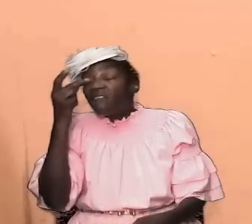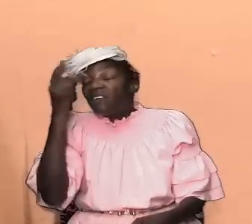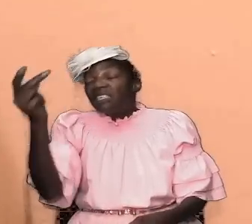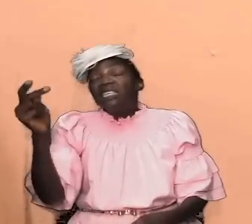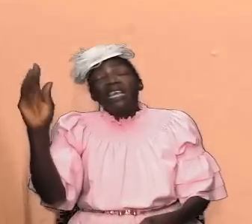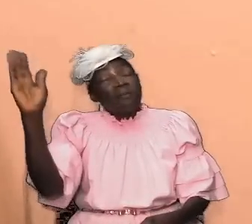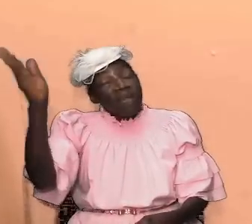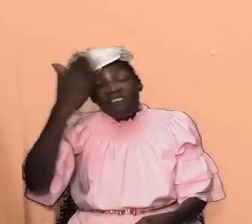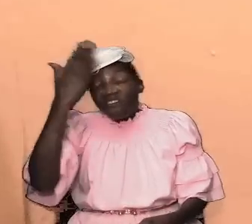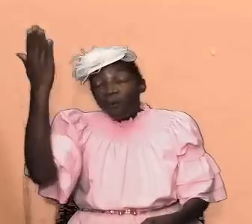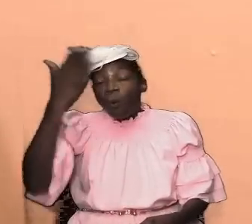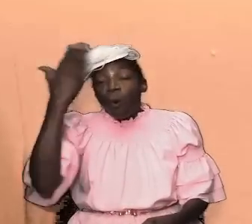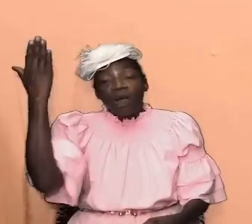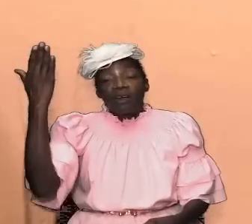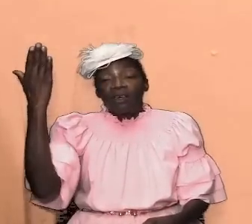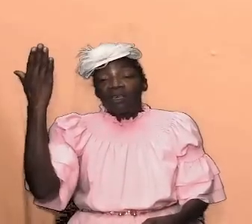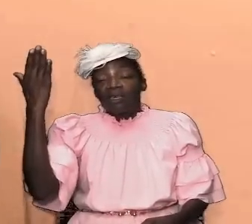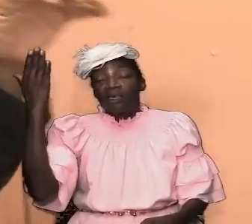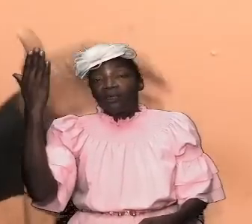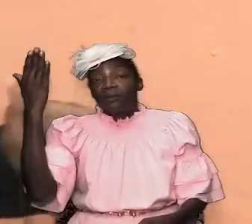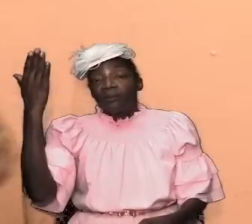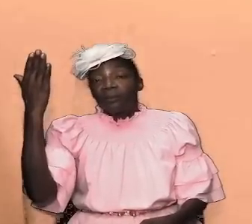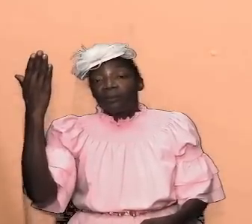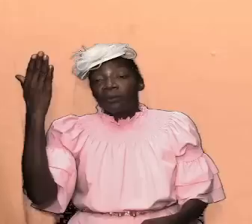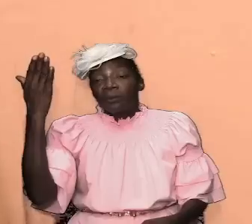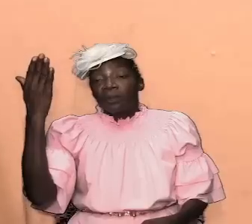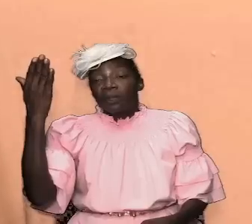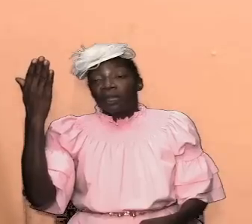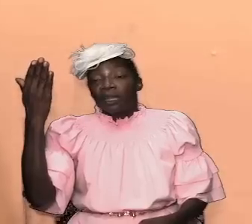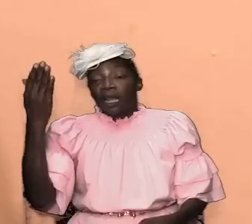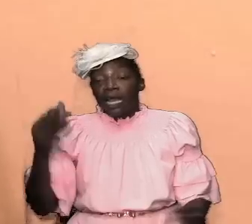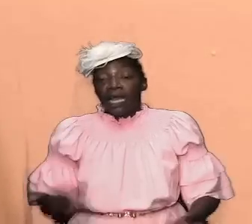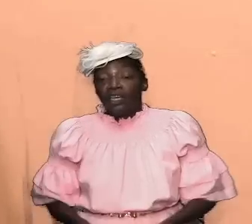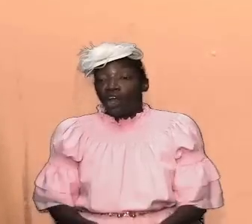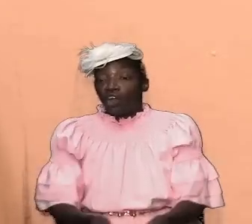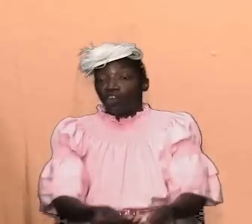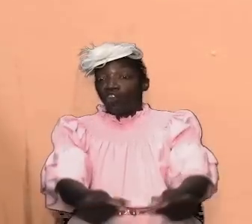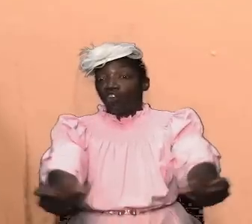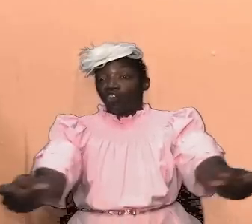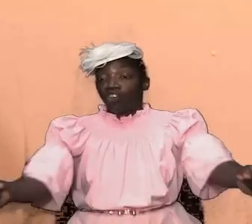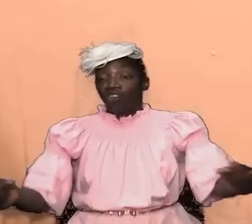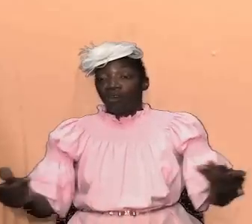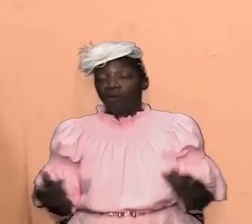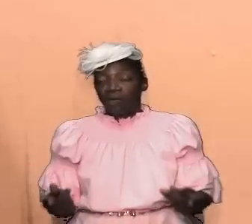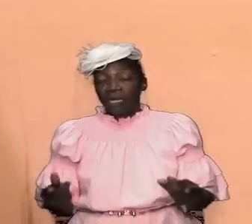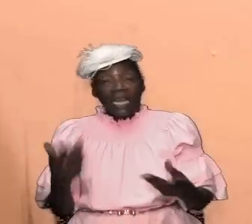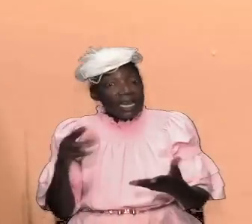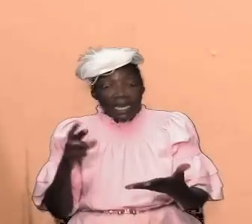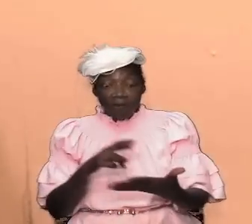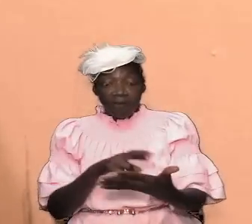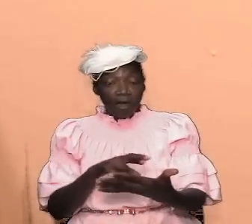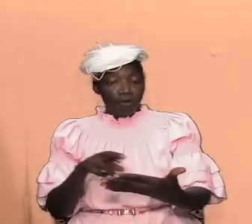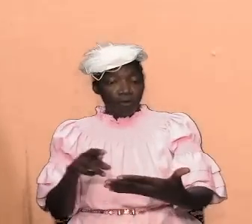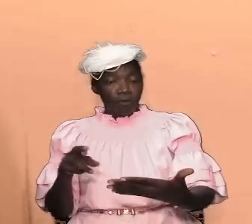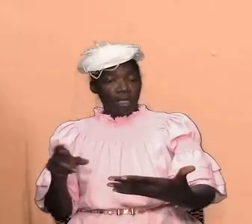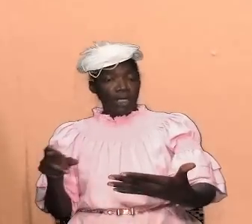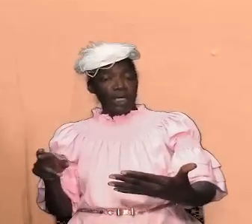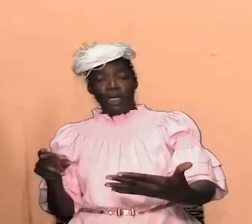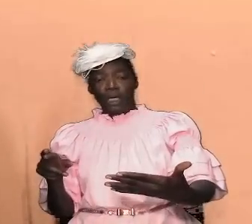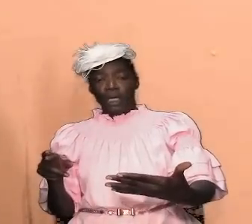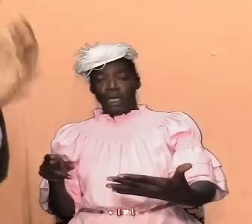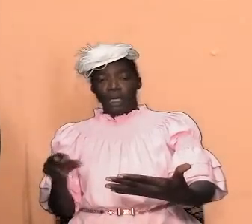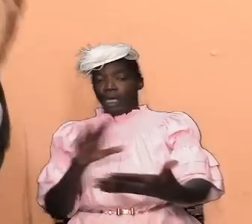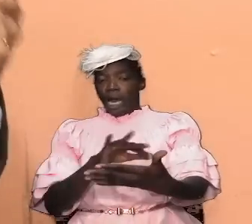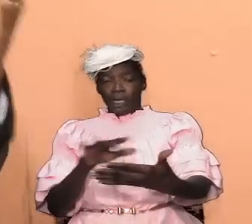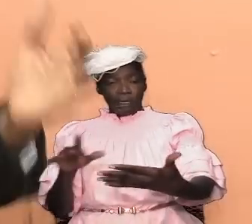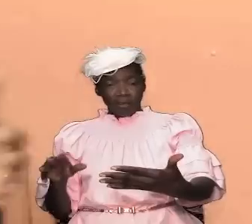before things are happening uh geopolitically that they have never read about and in their studies it